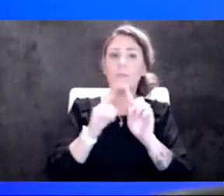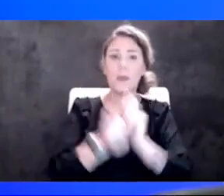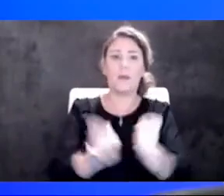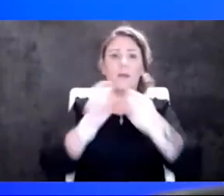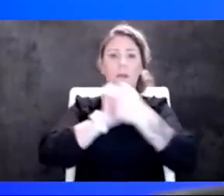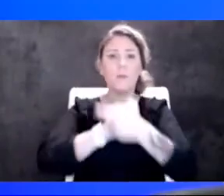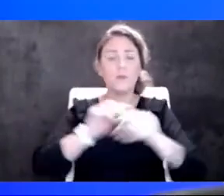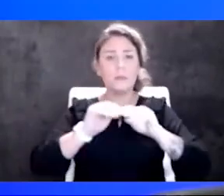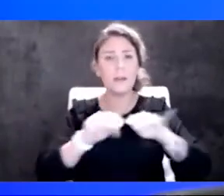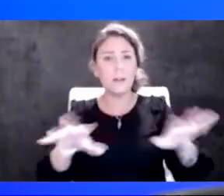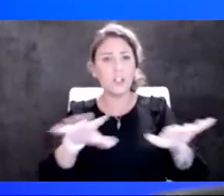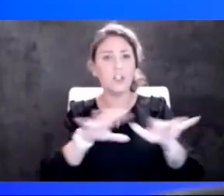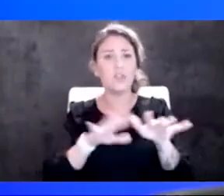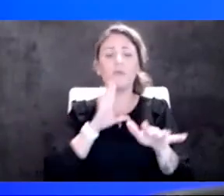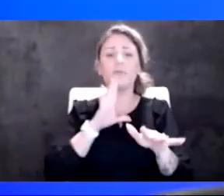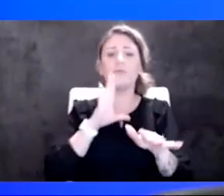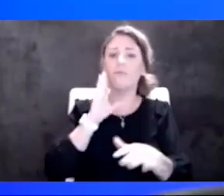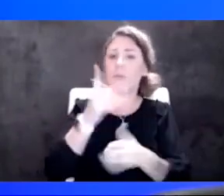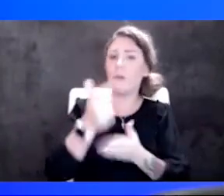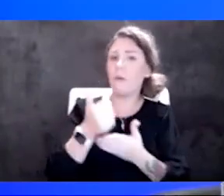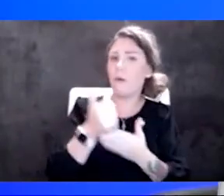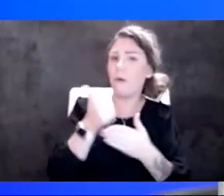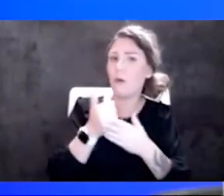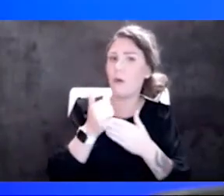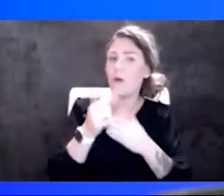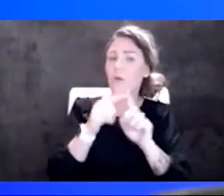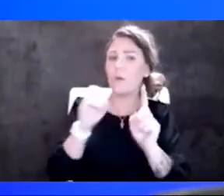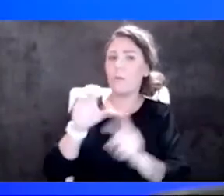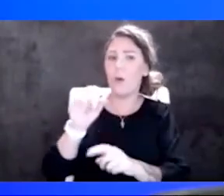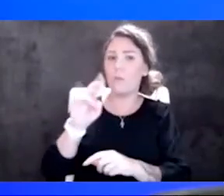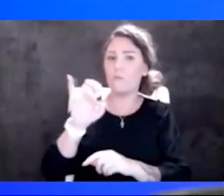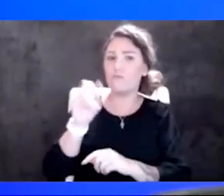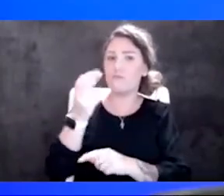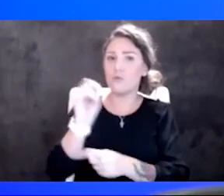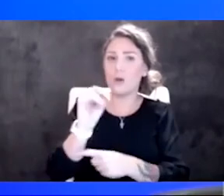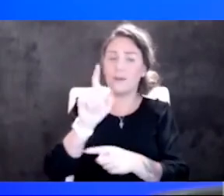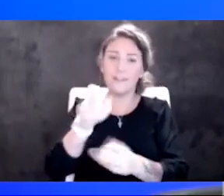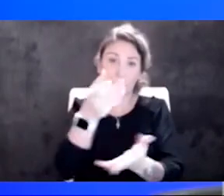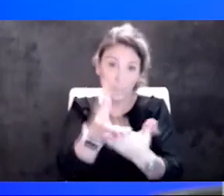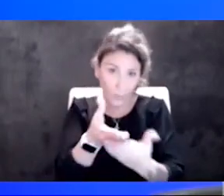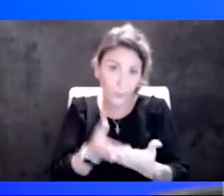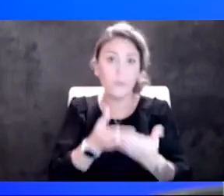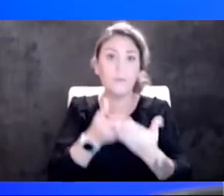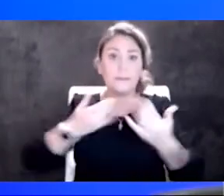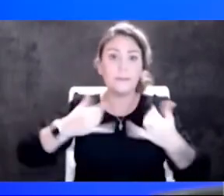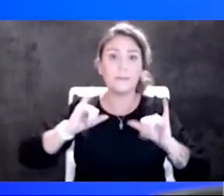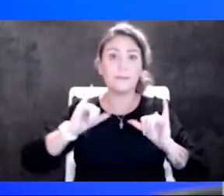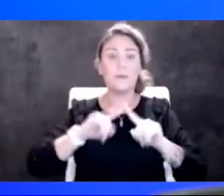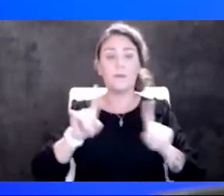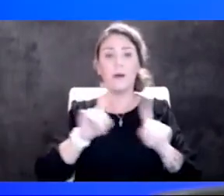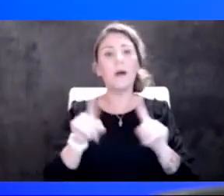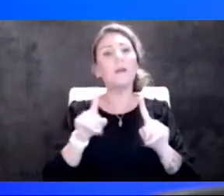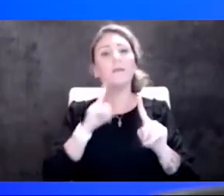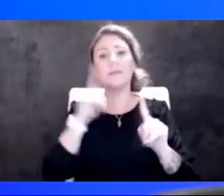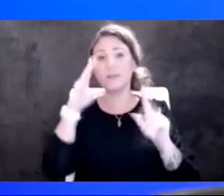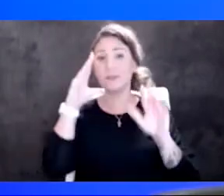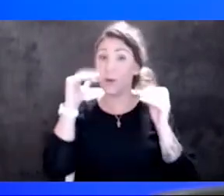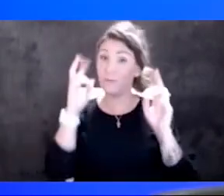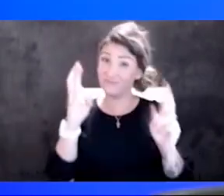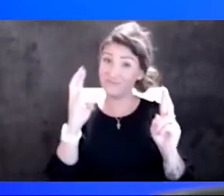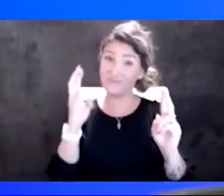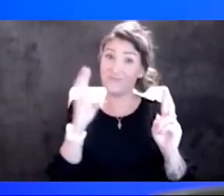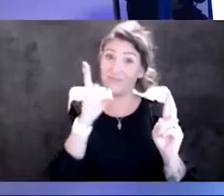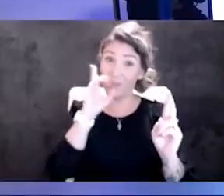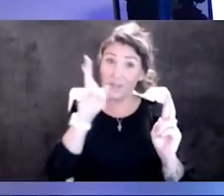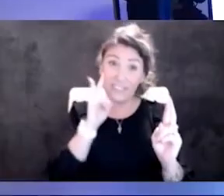hope that it will work well against Omicron. You know, that has to be proven, but that's, that's the hope. And we'll see. Yep. We've got